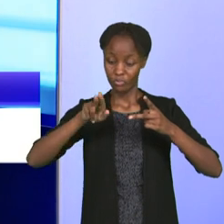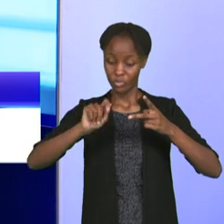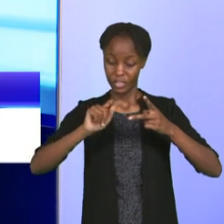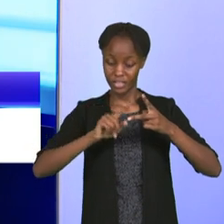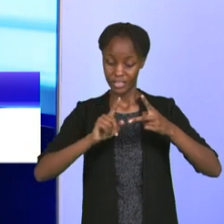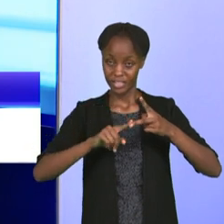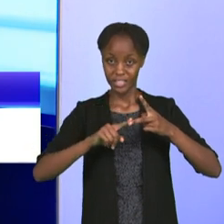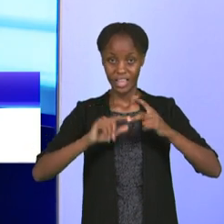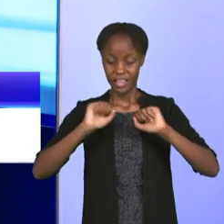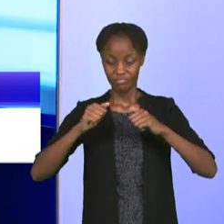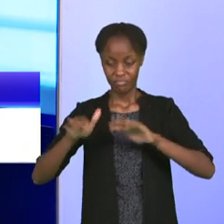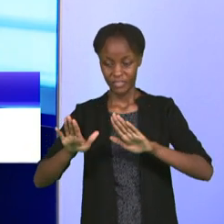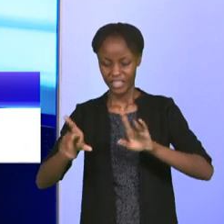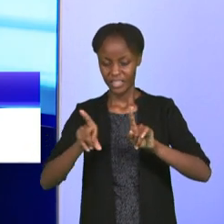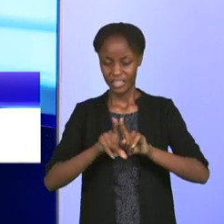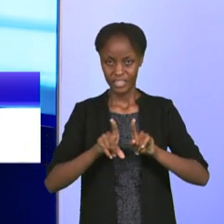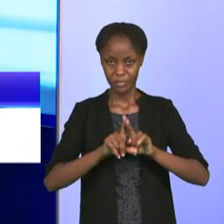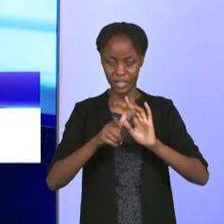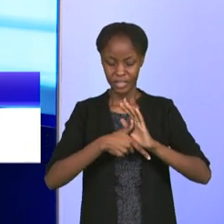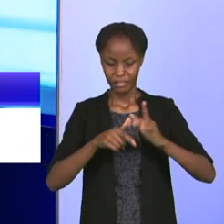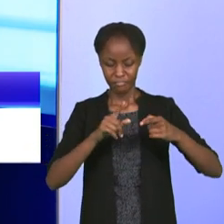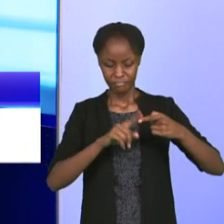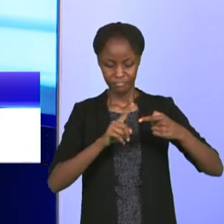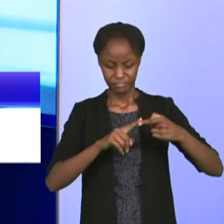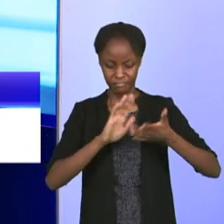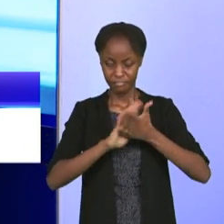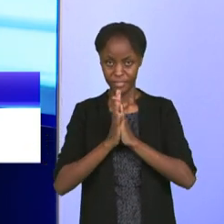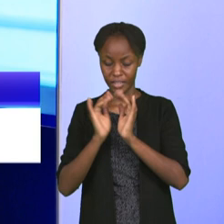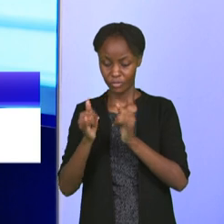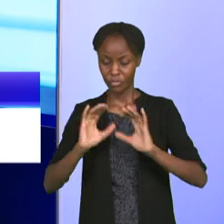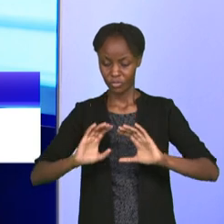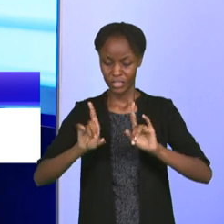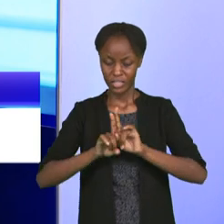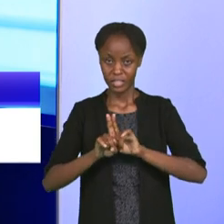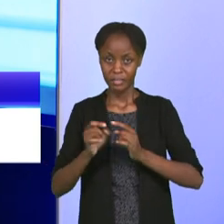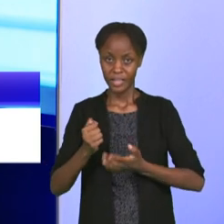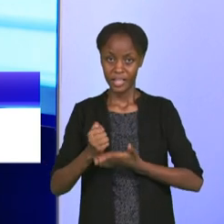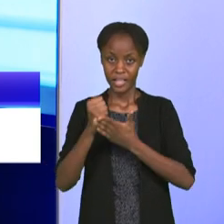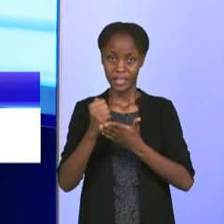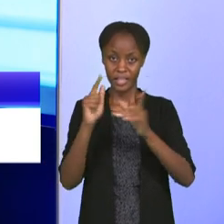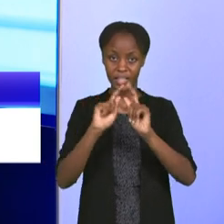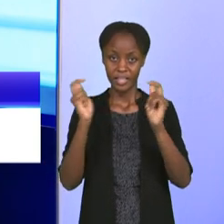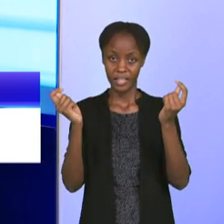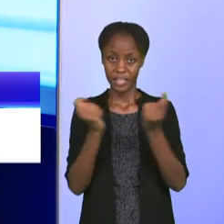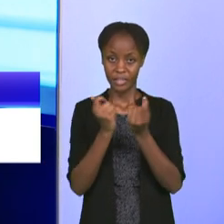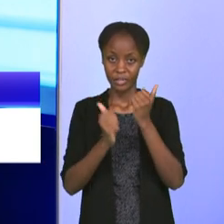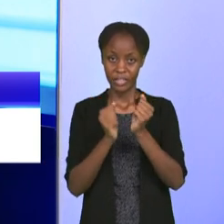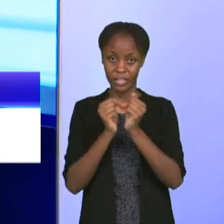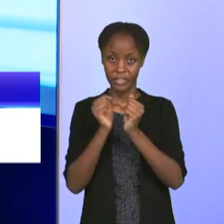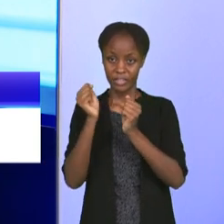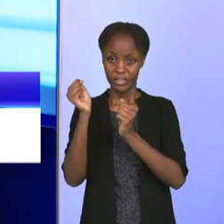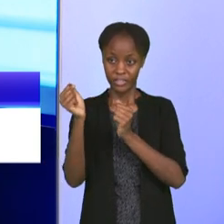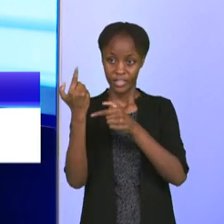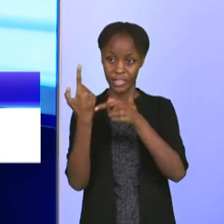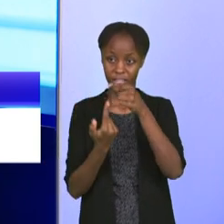consent and after that, Sebastian Minye took over and he guided the team to what we call 15 years